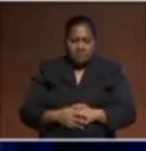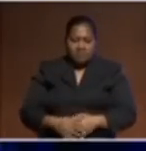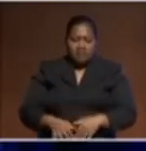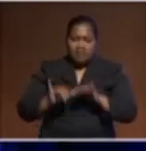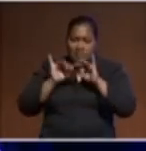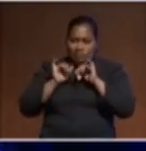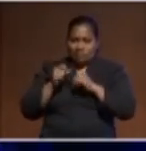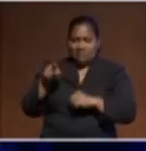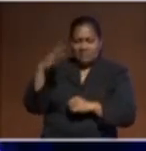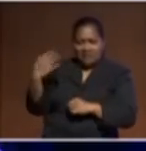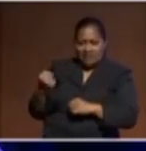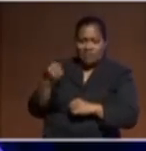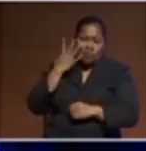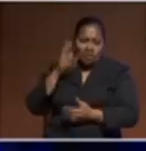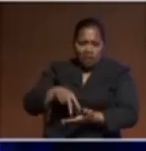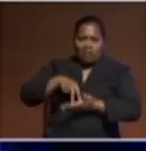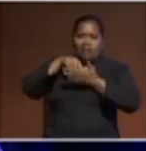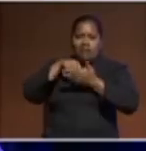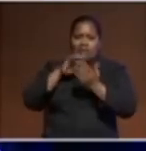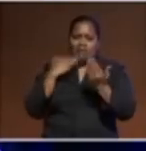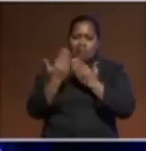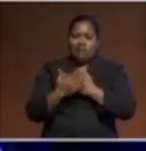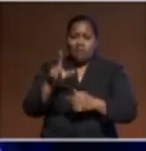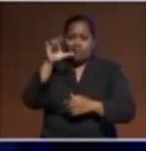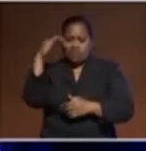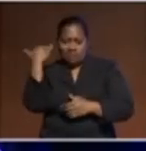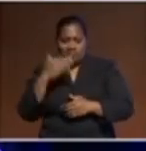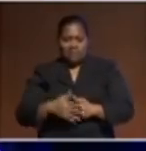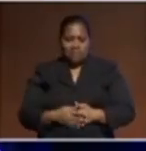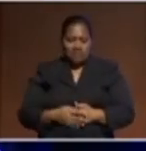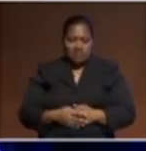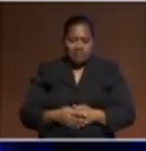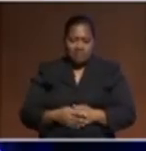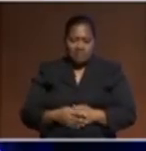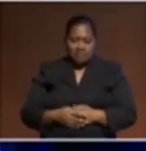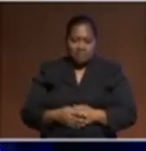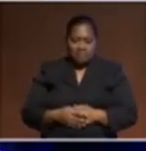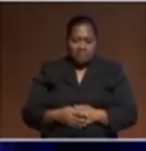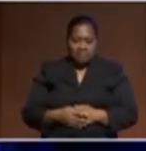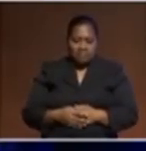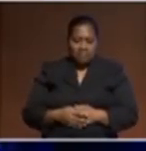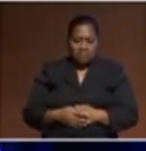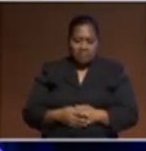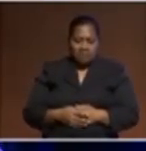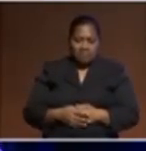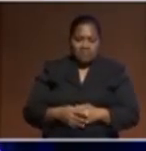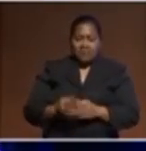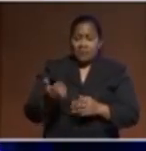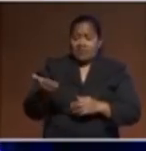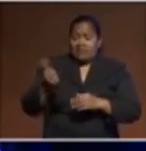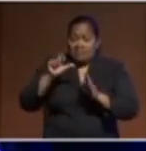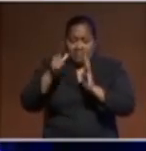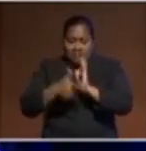classroom, and it was the first description I ever had of imposter syndrome. This idea that at any moment, someone may